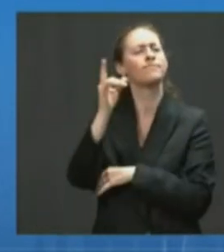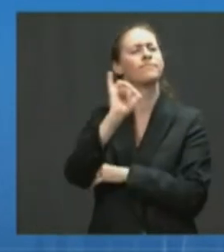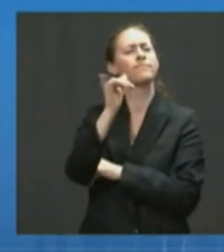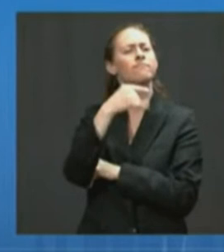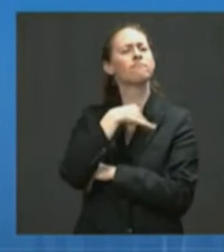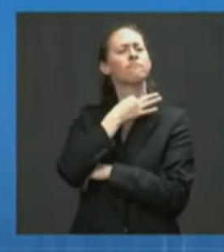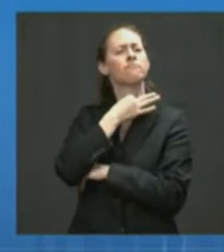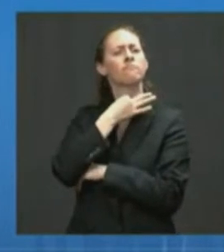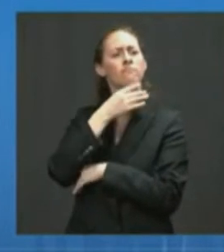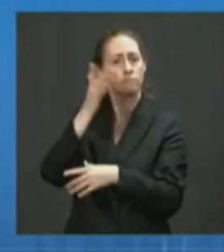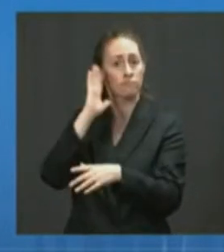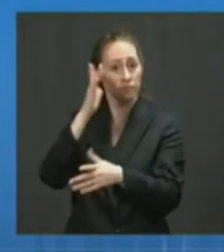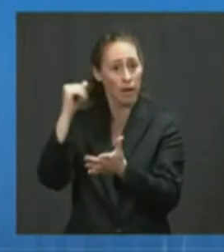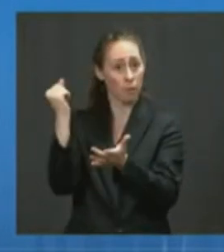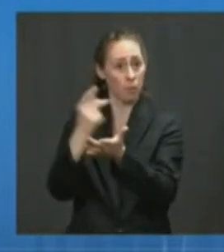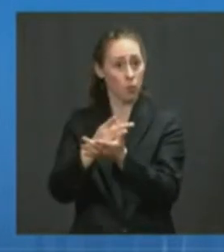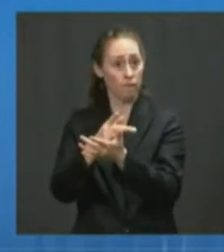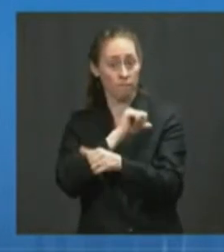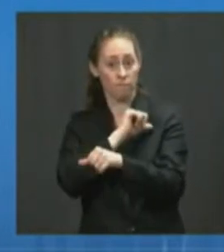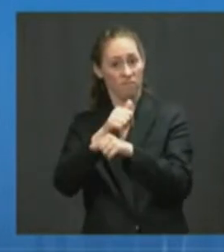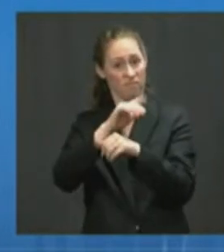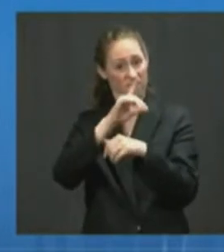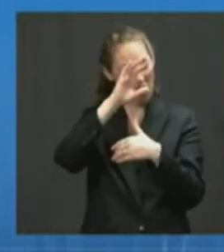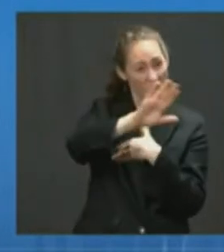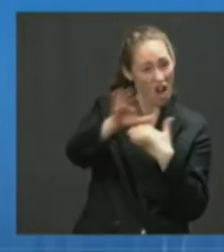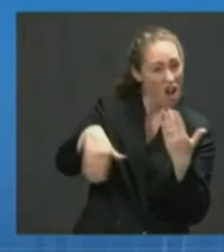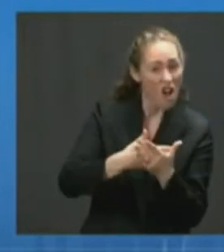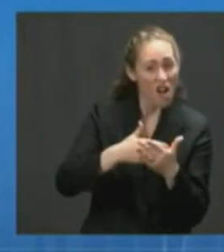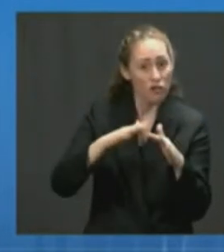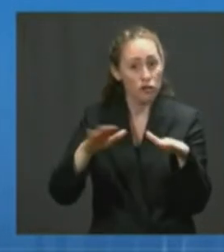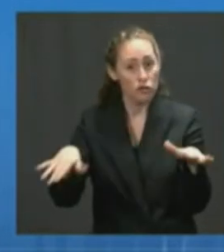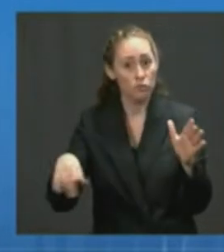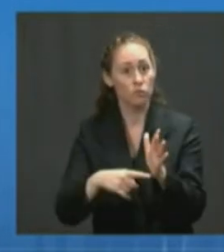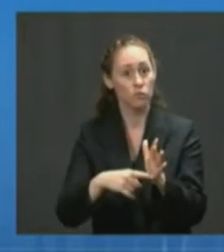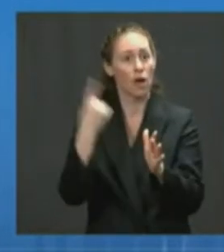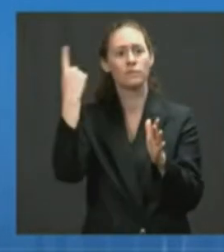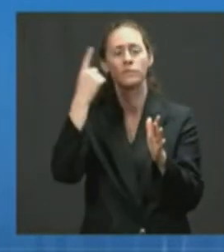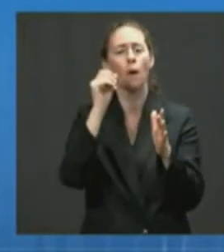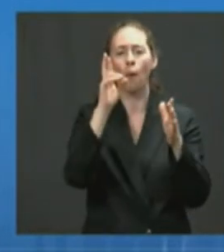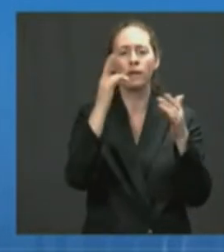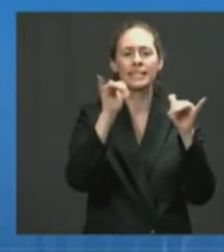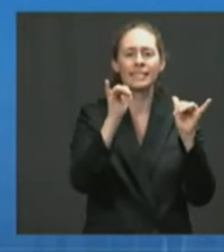children under 12 at once or likely be separated by age groups?